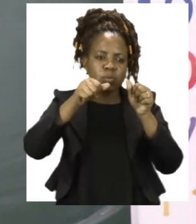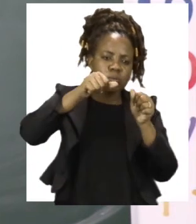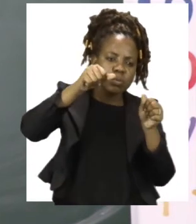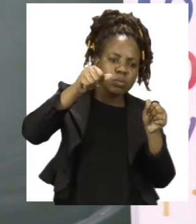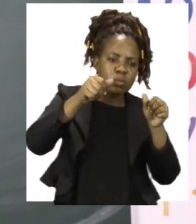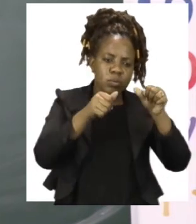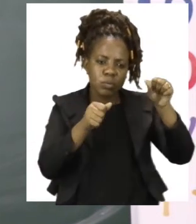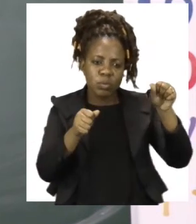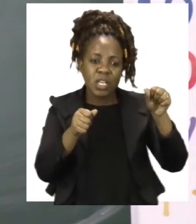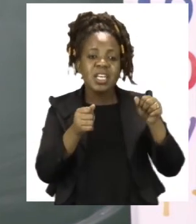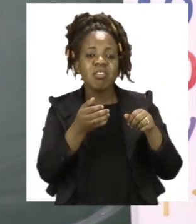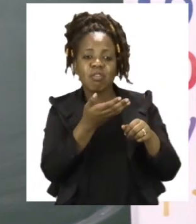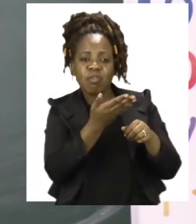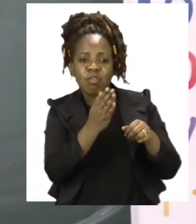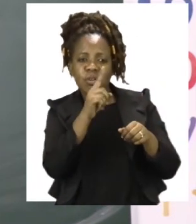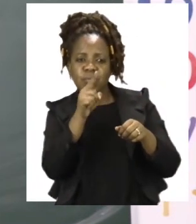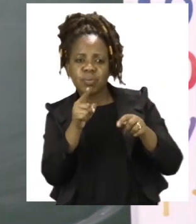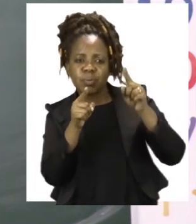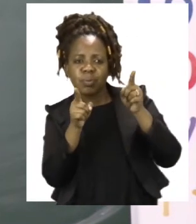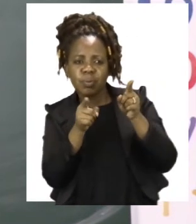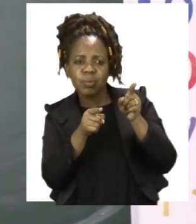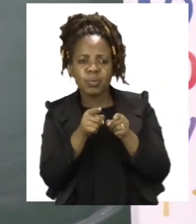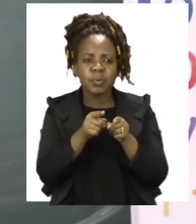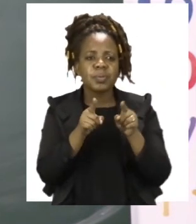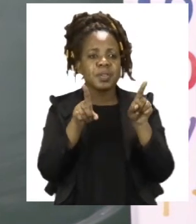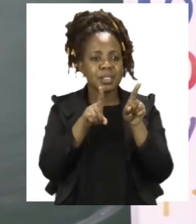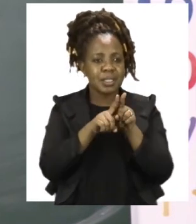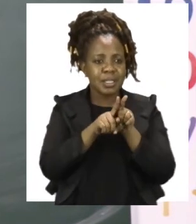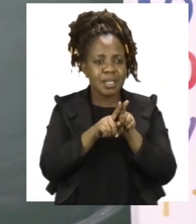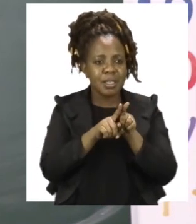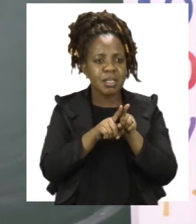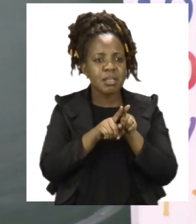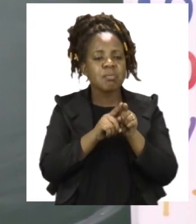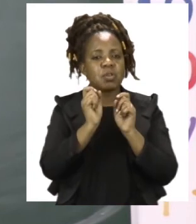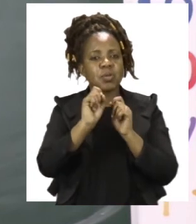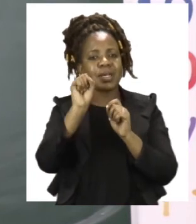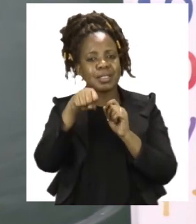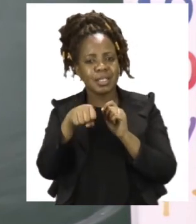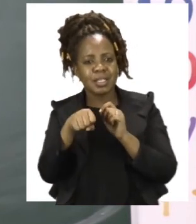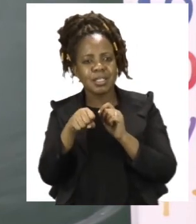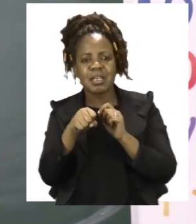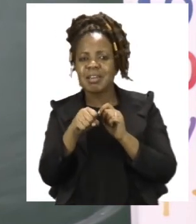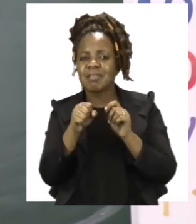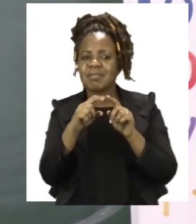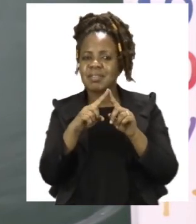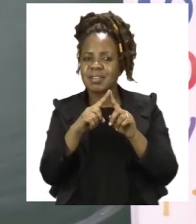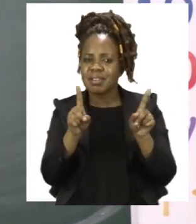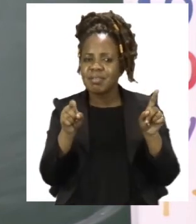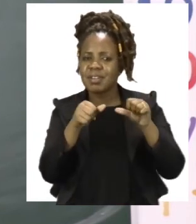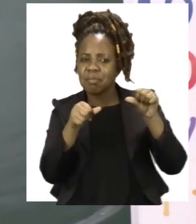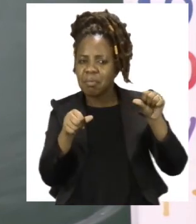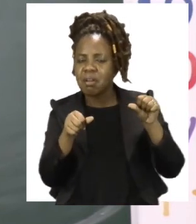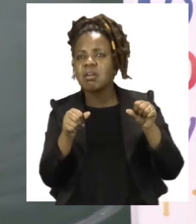or no. And then after that it is asking how many triangles do you